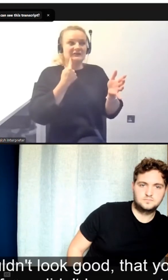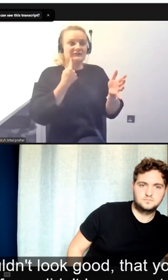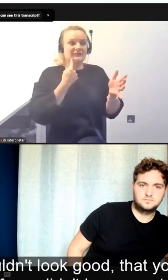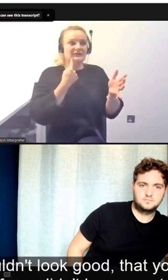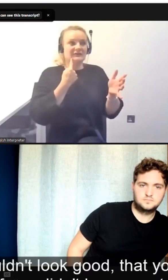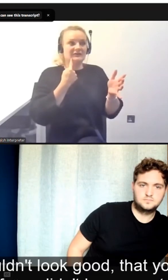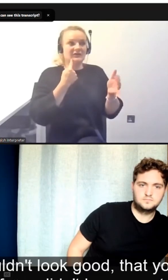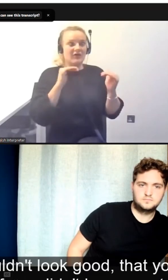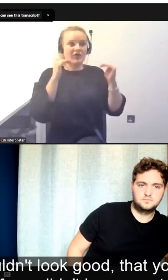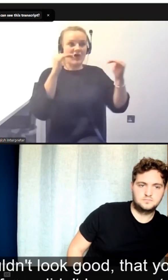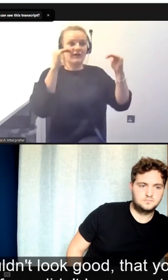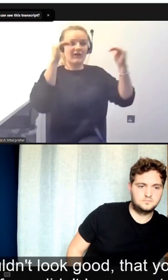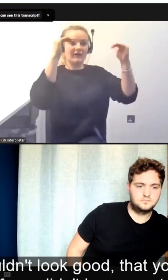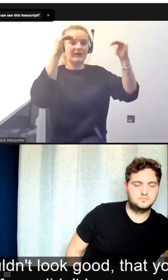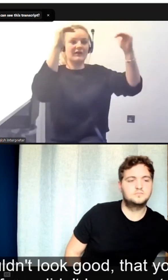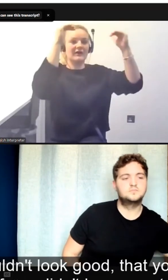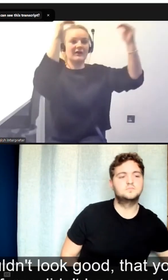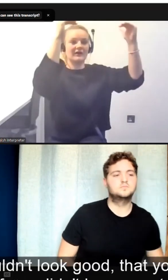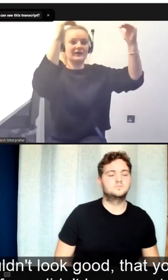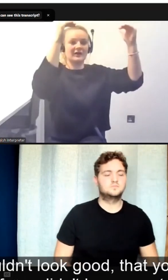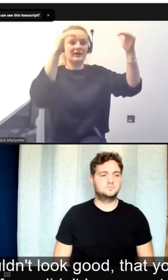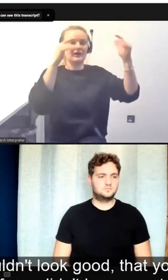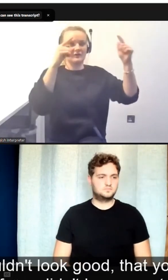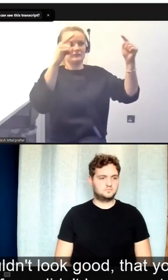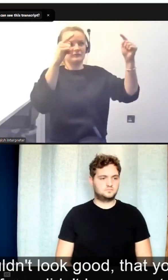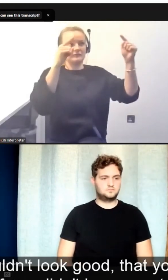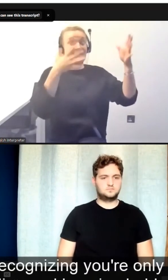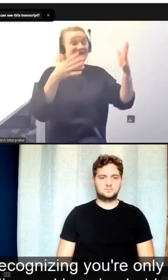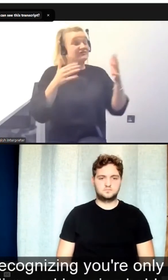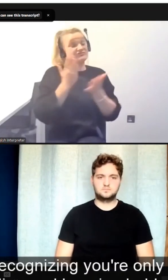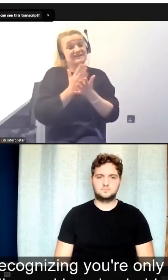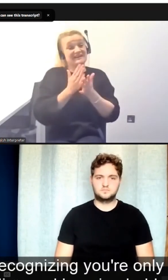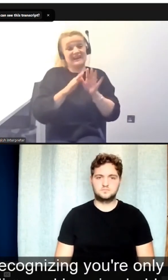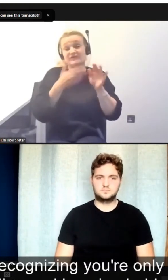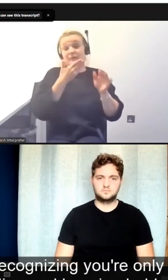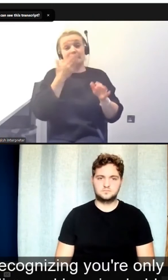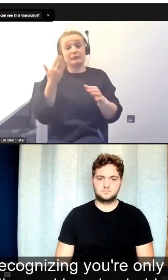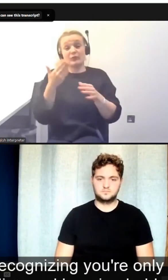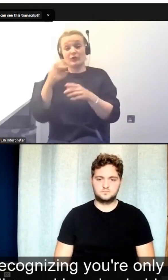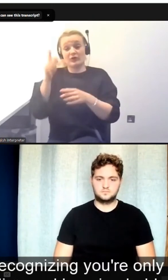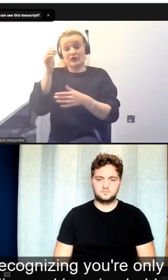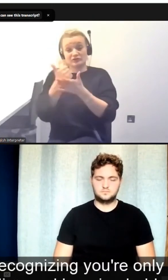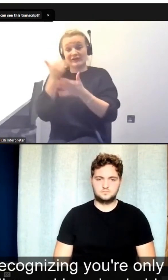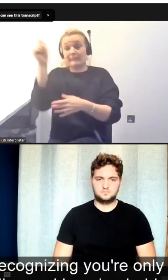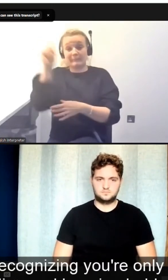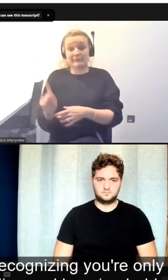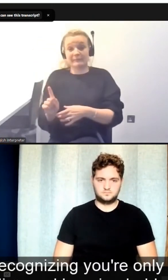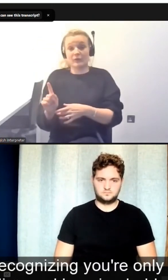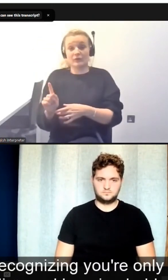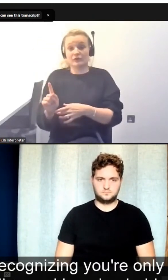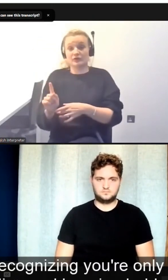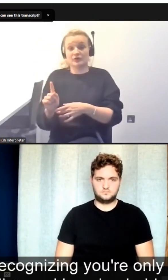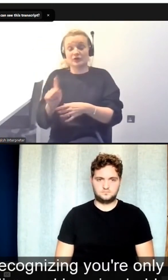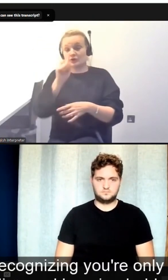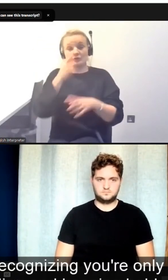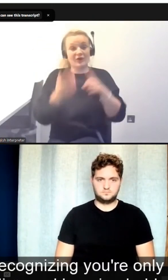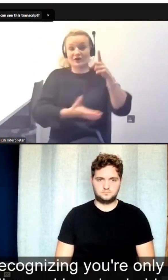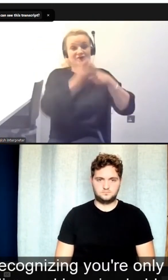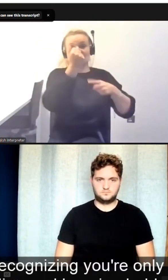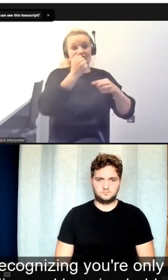the further up hierarchies you go, if you didn't have great people. So I think if I could sum that up,